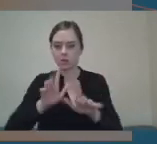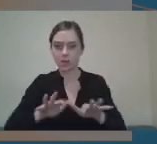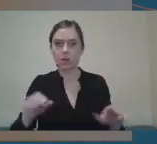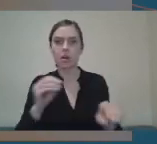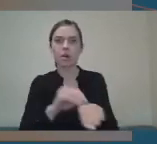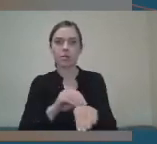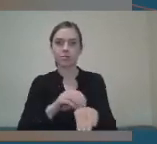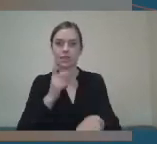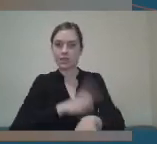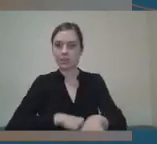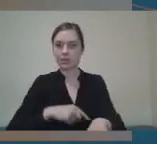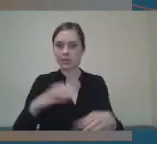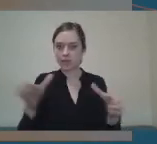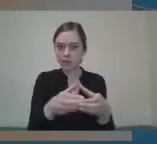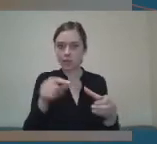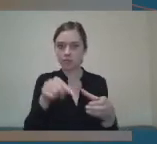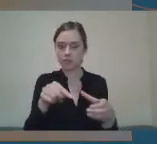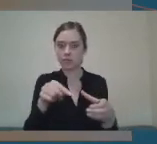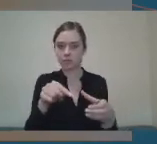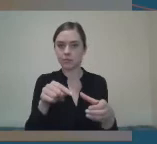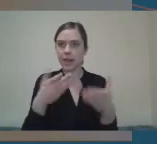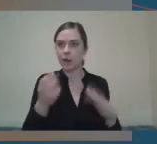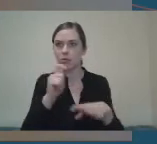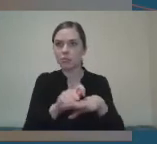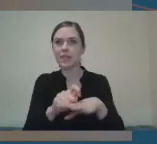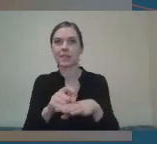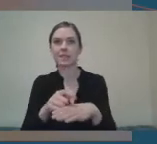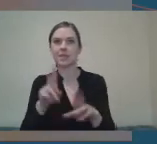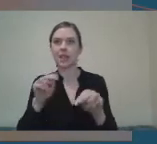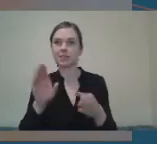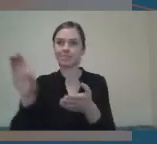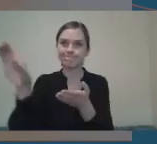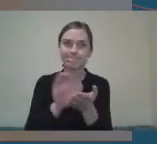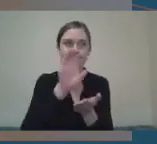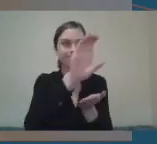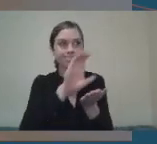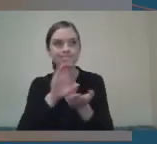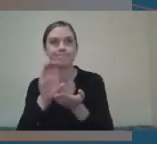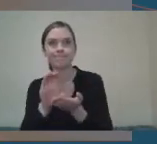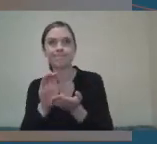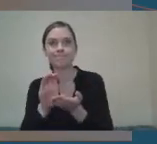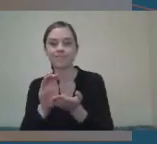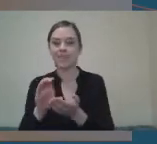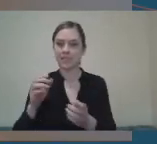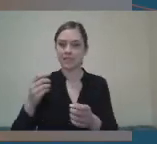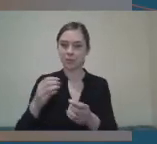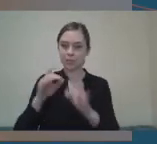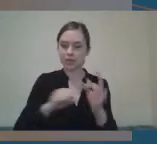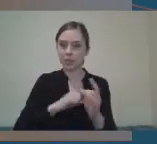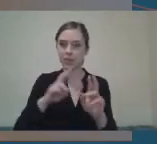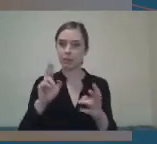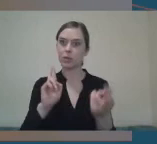sector, and how best they could be funded to support the return to sport for that group.